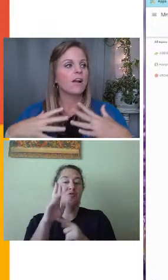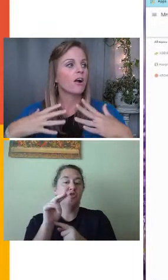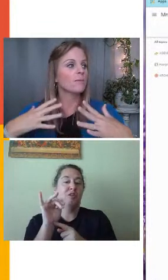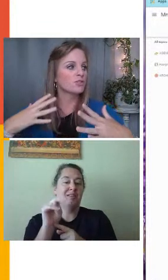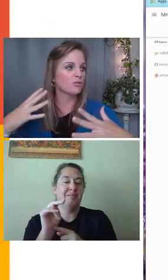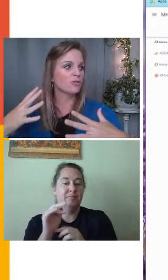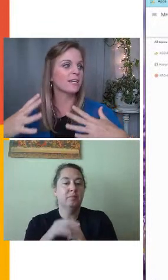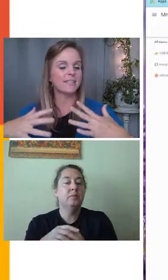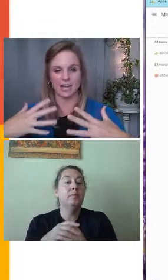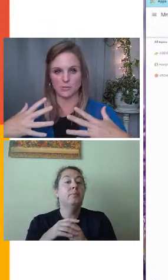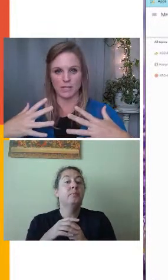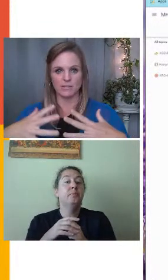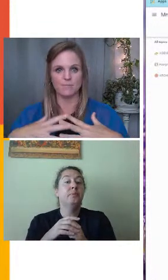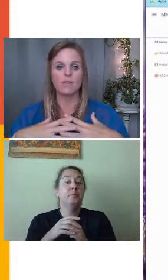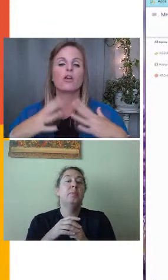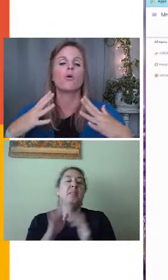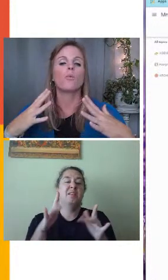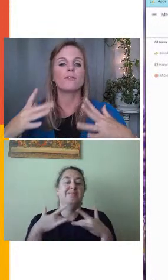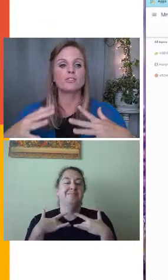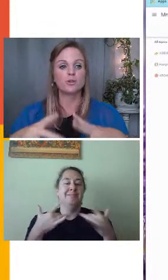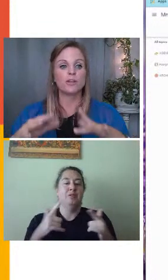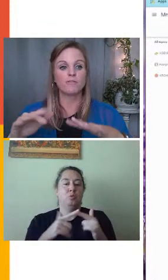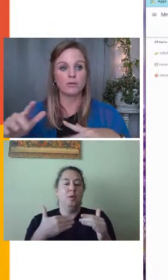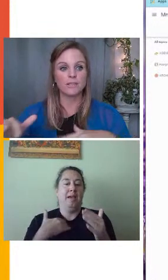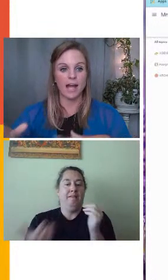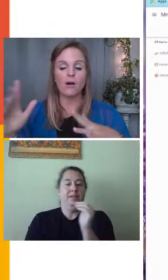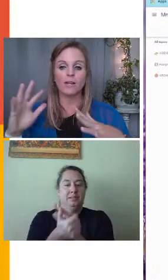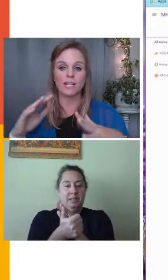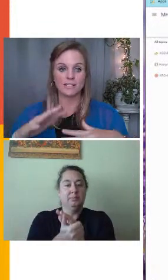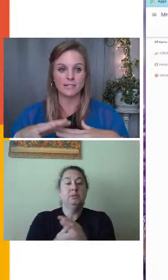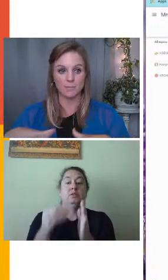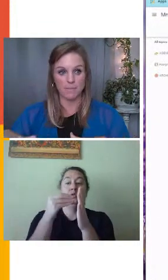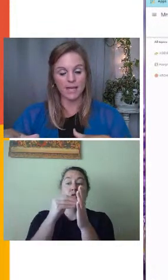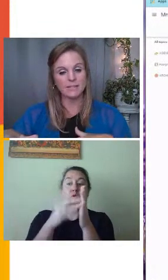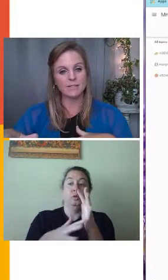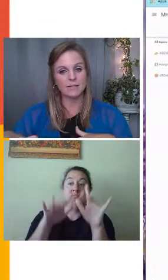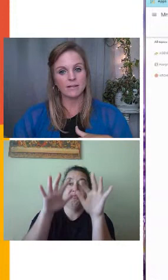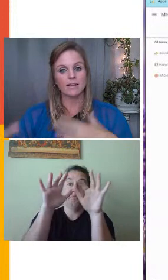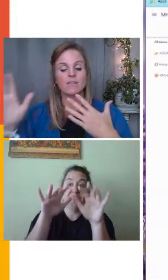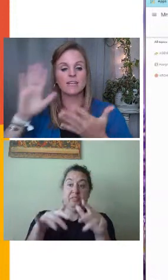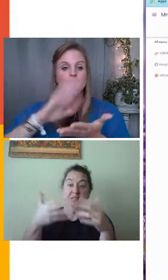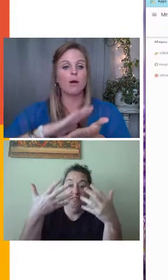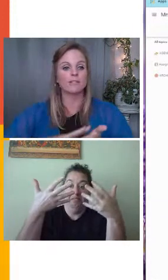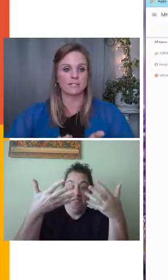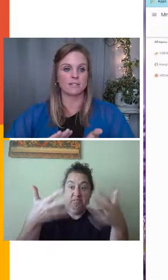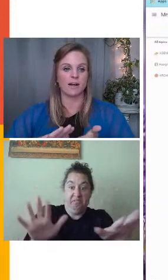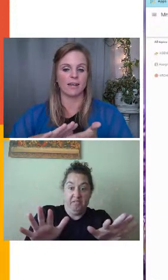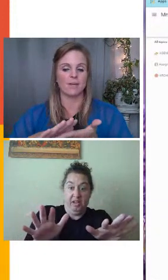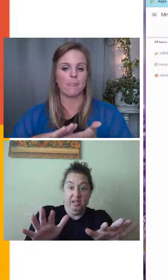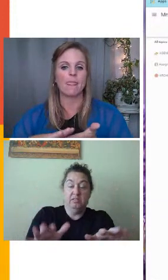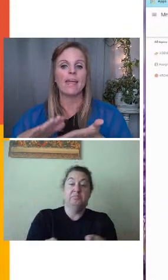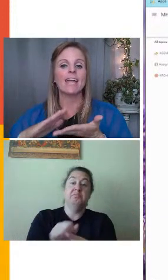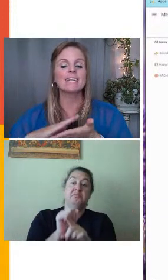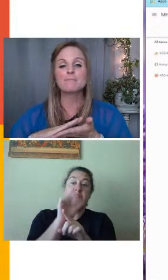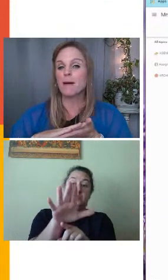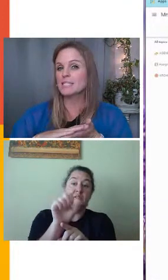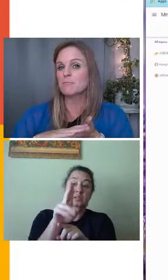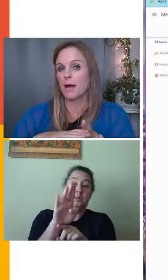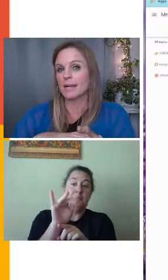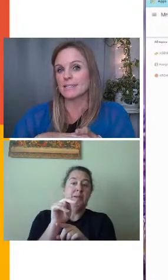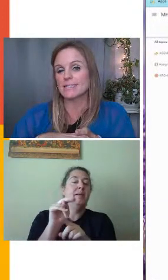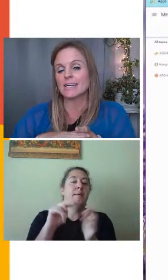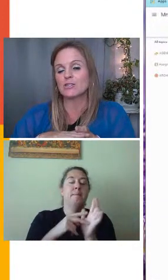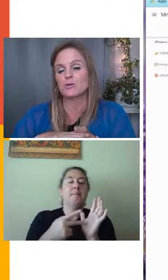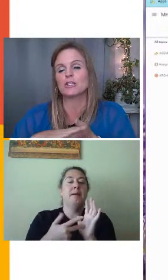this comes usually attachments. When the student fills it out and hits submit, then it's marked as done. It is